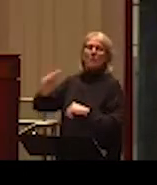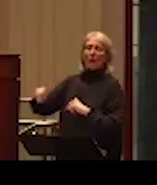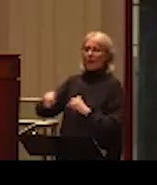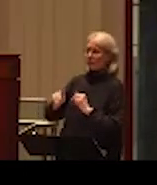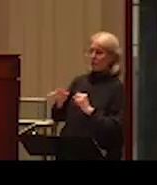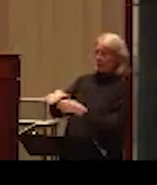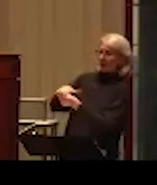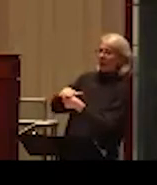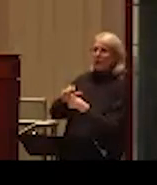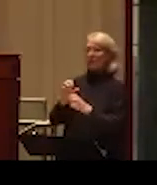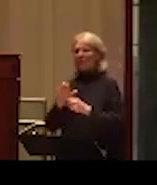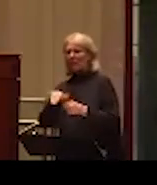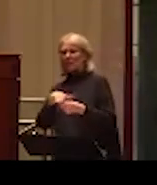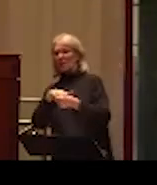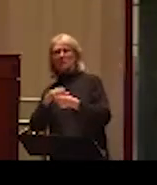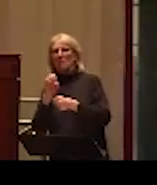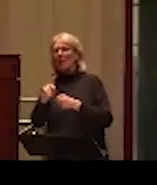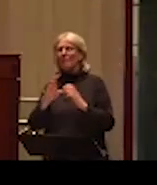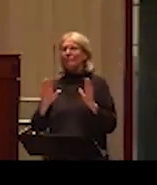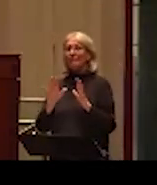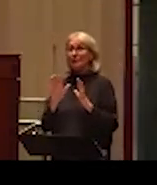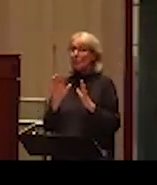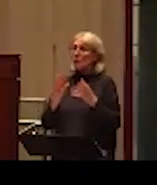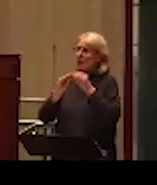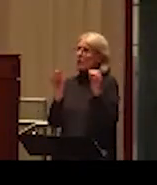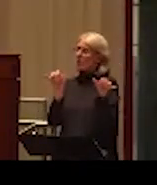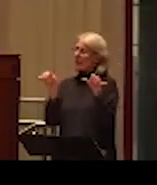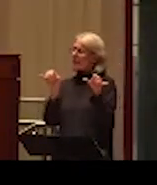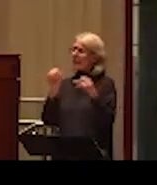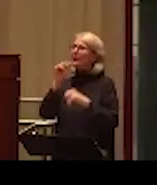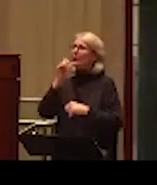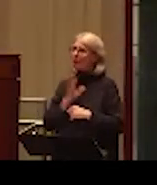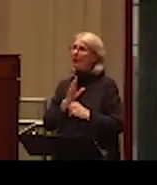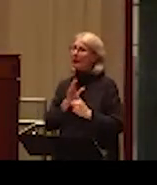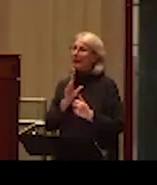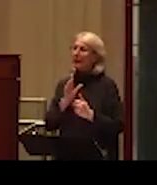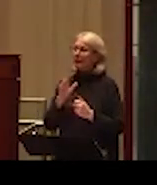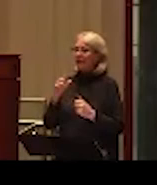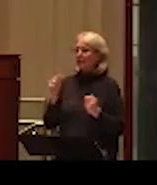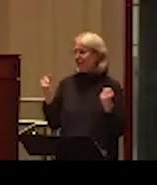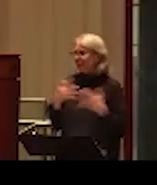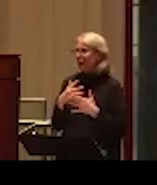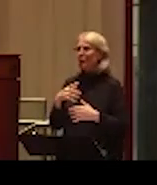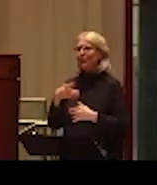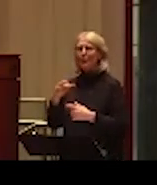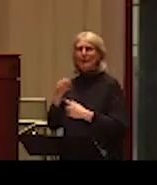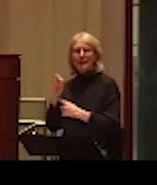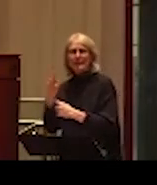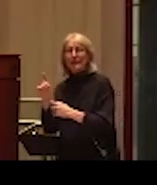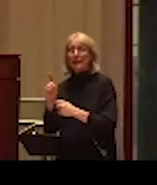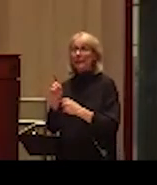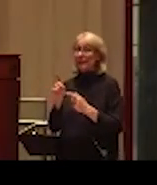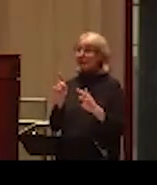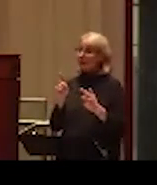with the event. So, and again, the numbers are more comparable with women and actually not even statistically significant, suggesting that they're